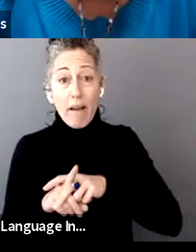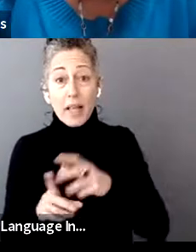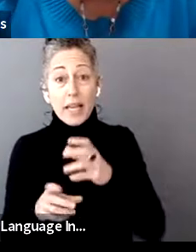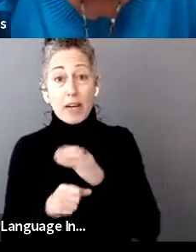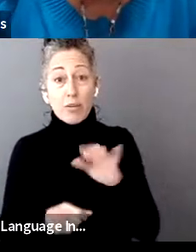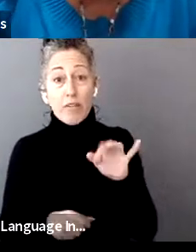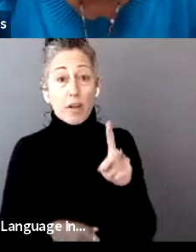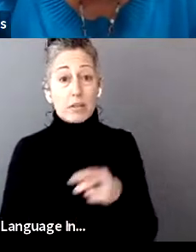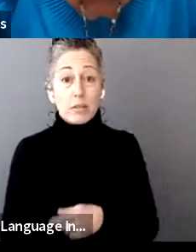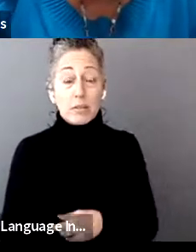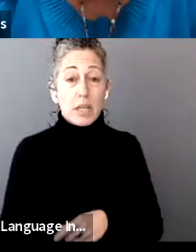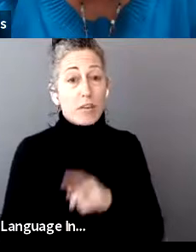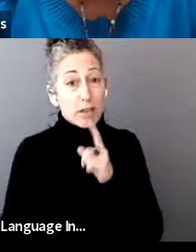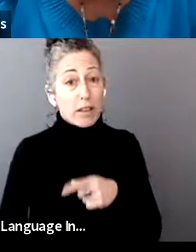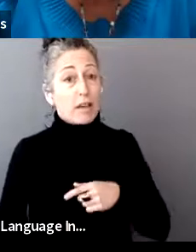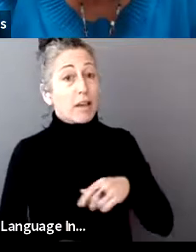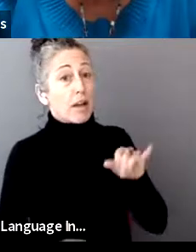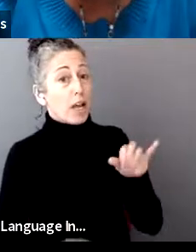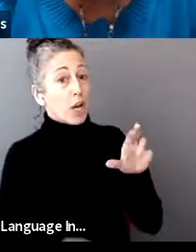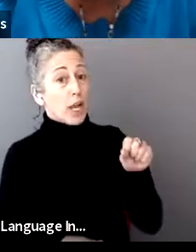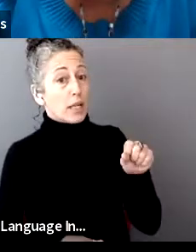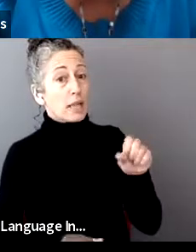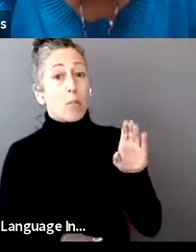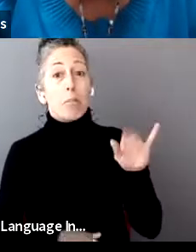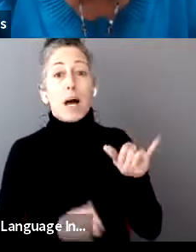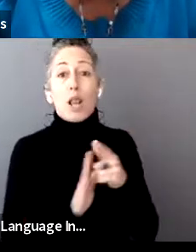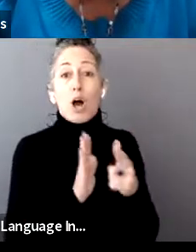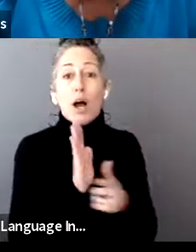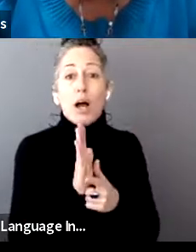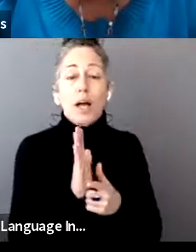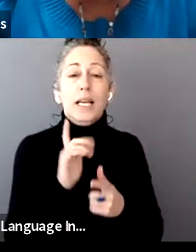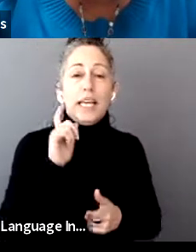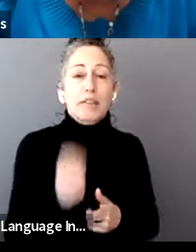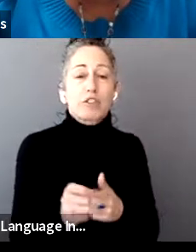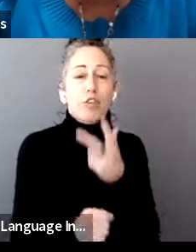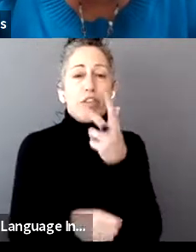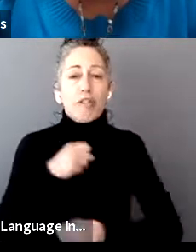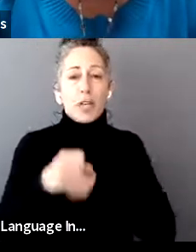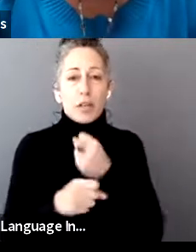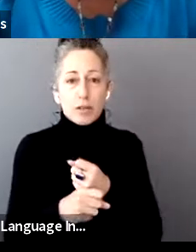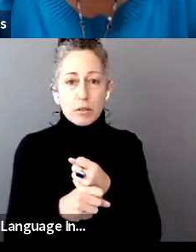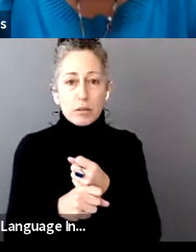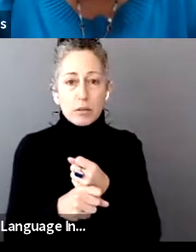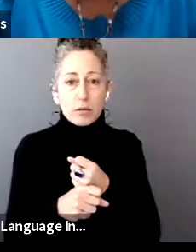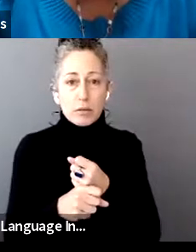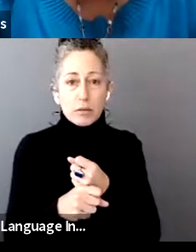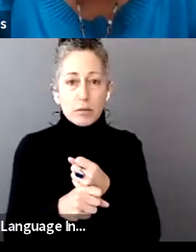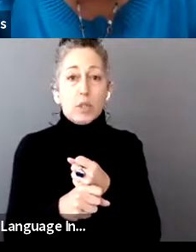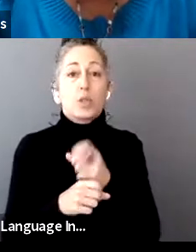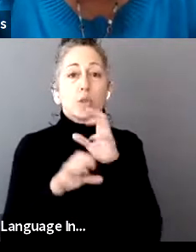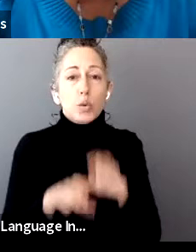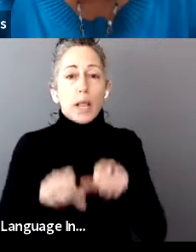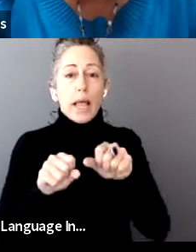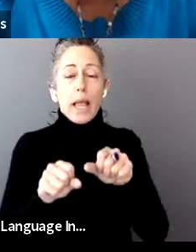And by law, IRS gives you three years to claim your refund or is forfeited. So if you do not